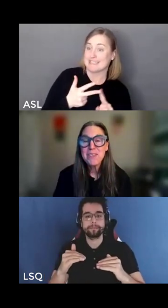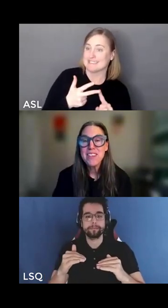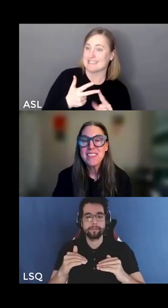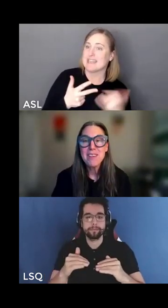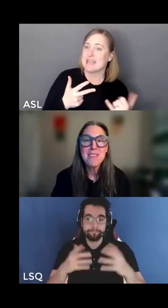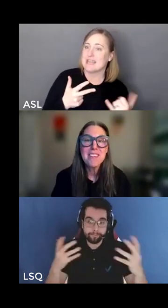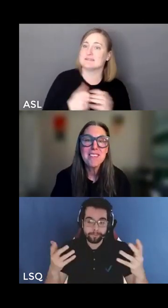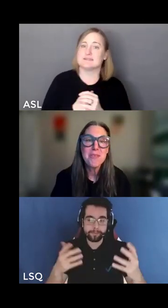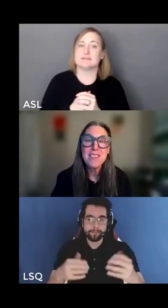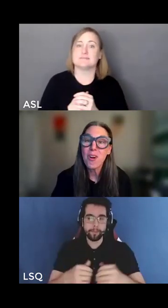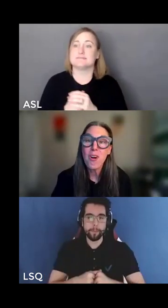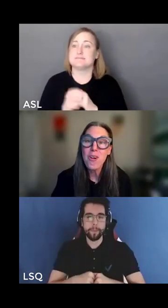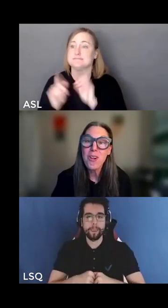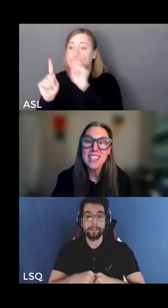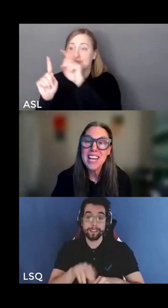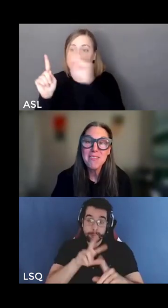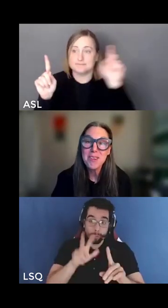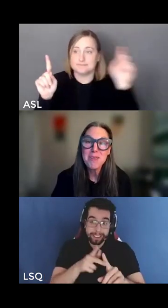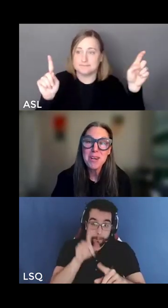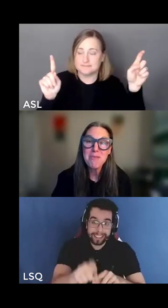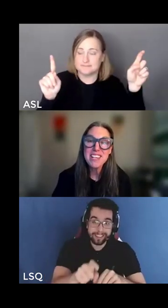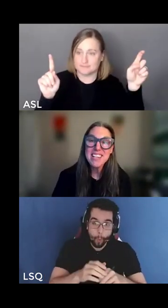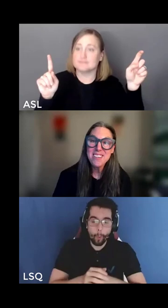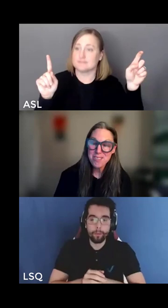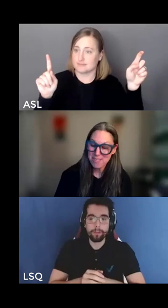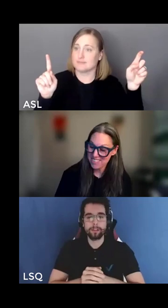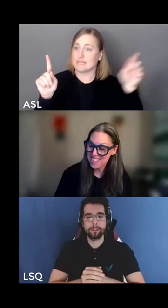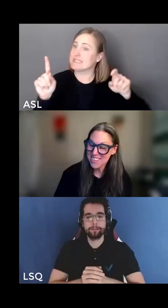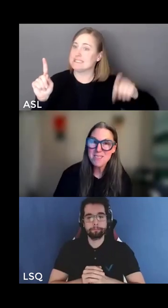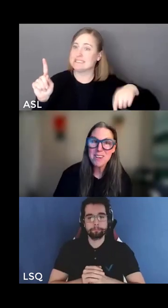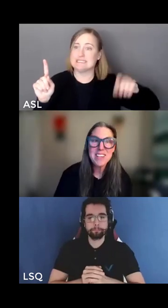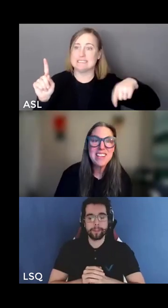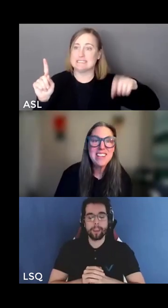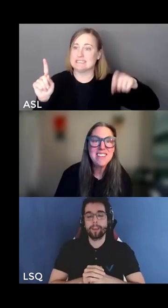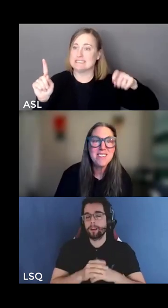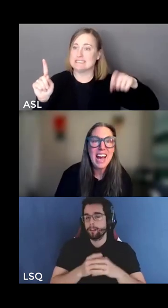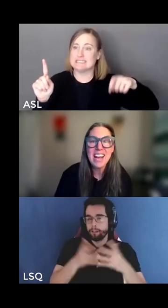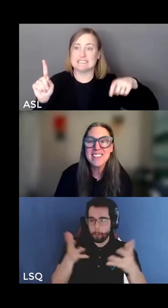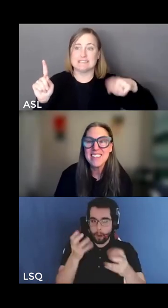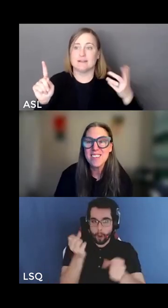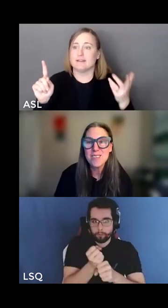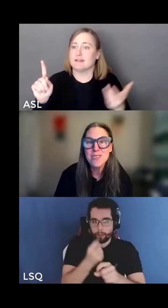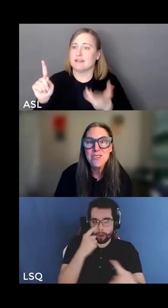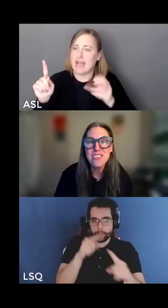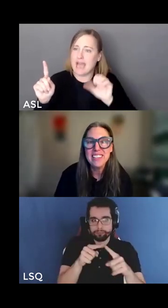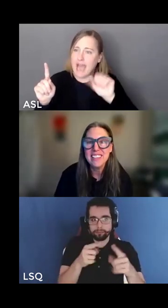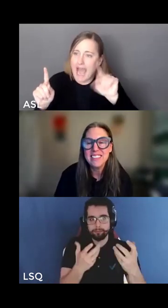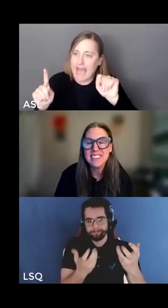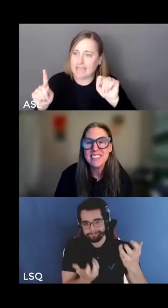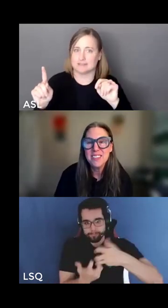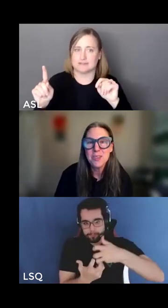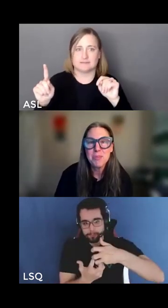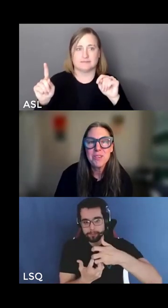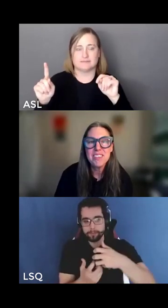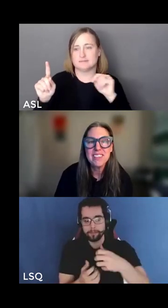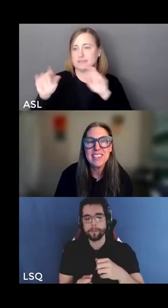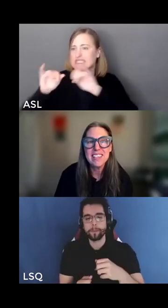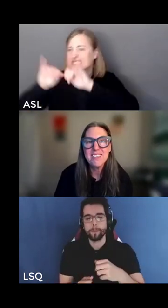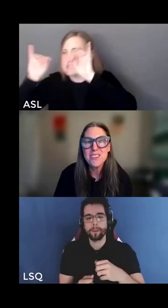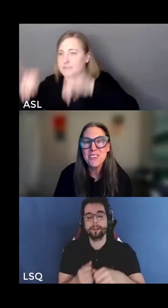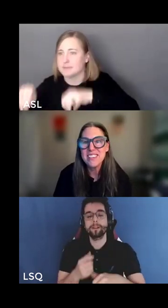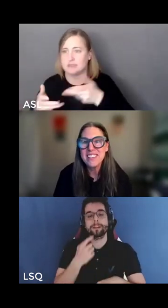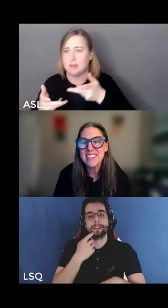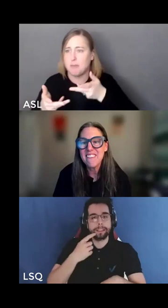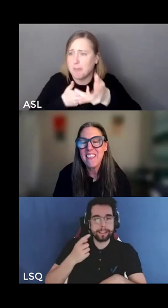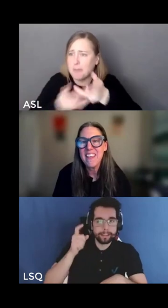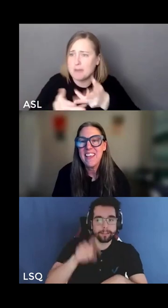at all three of these levels and so these are all the levels where we need to resist where we need to act institutionally interpersonally